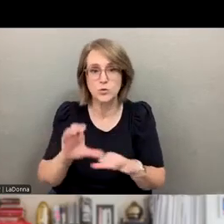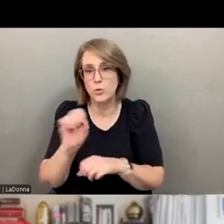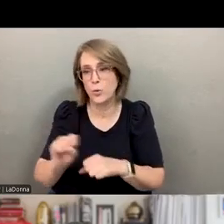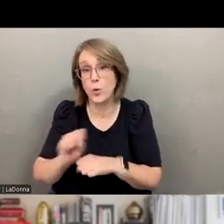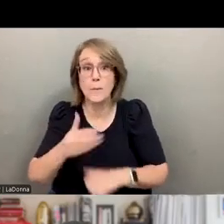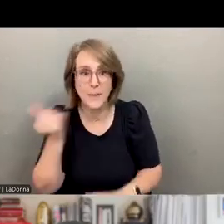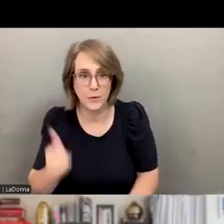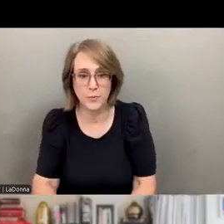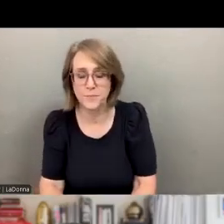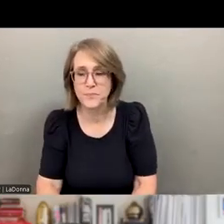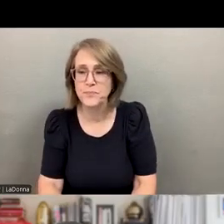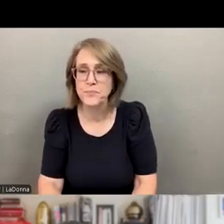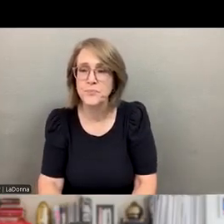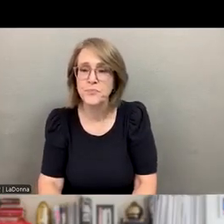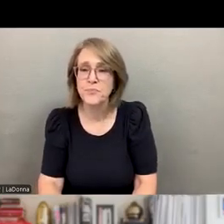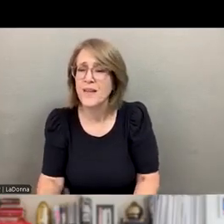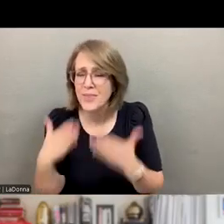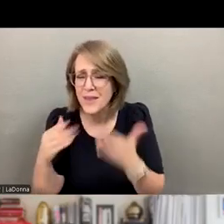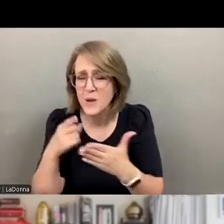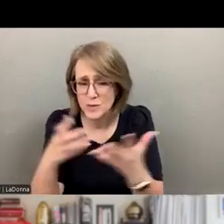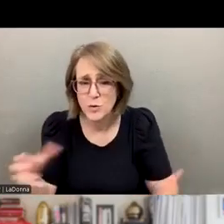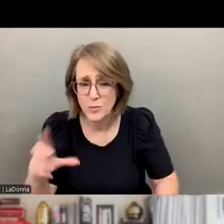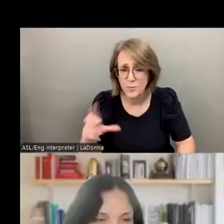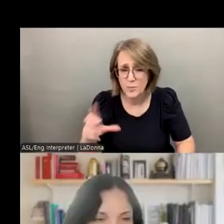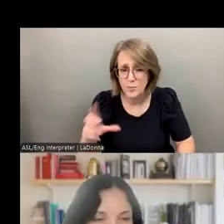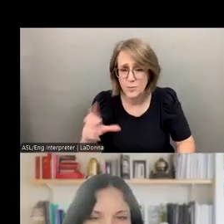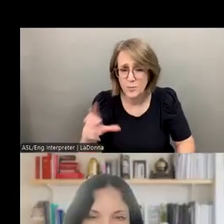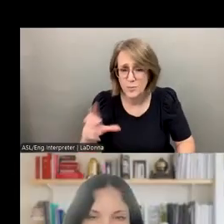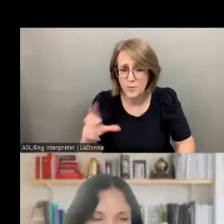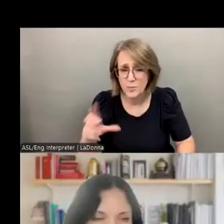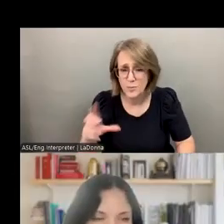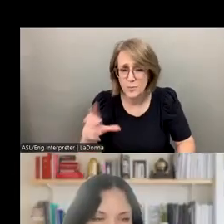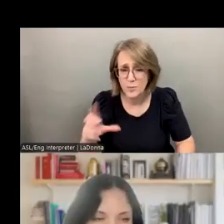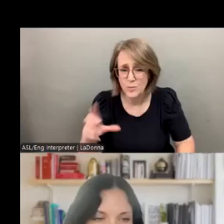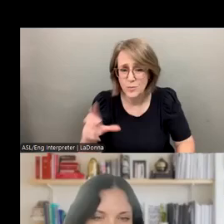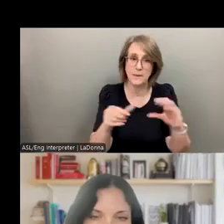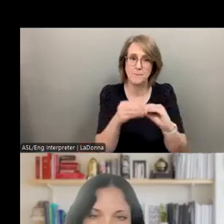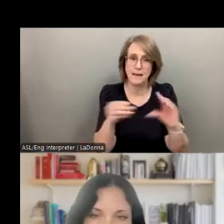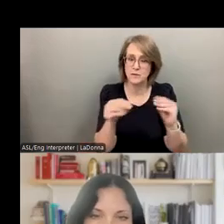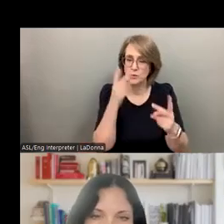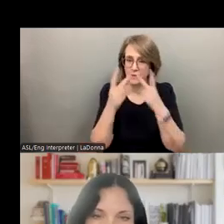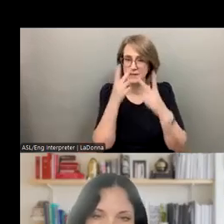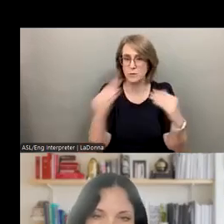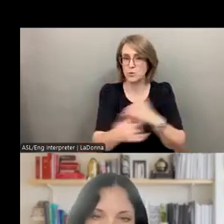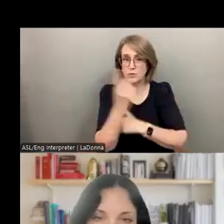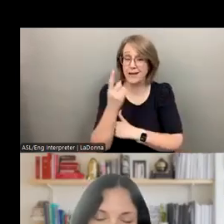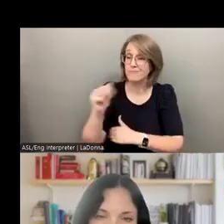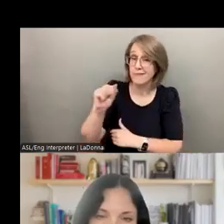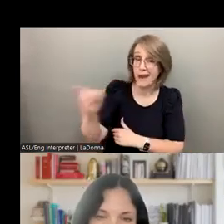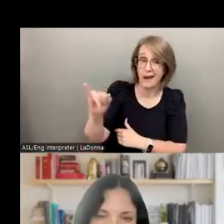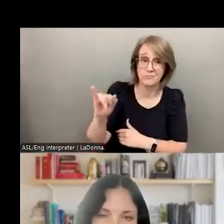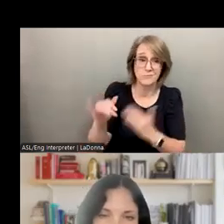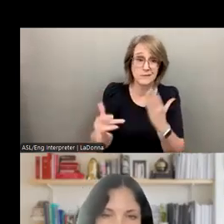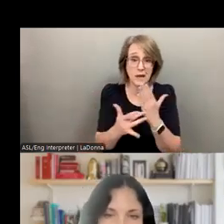so much, Dennis. What you have really provided for us is a consistent message that we've heard throughout today, is that AI and these